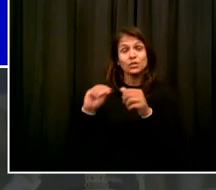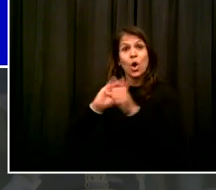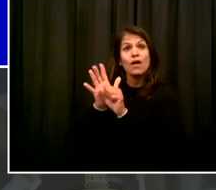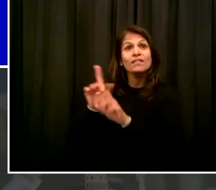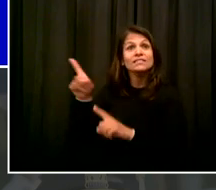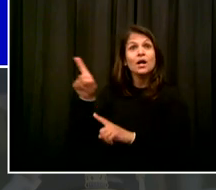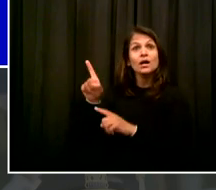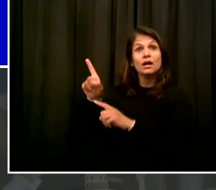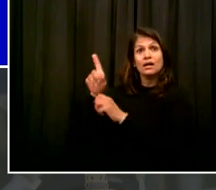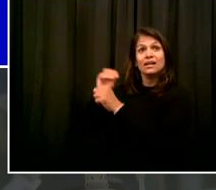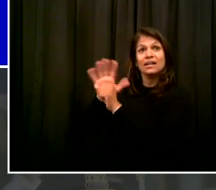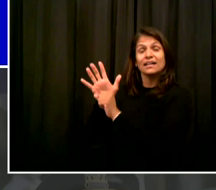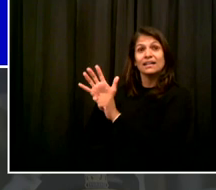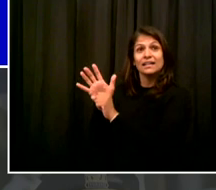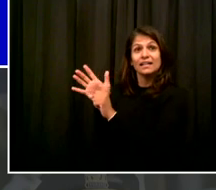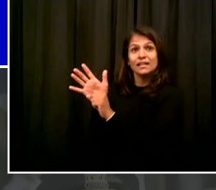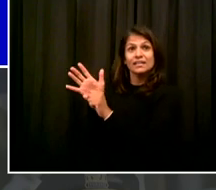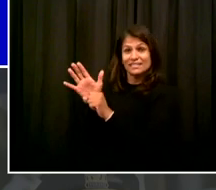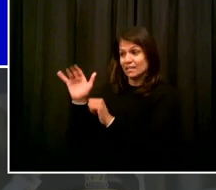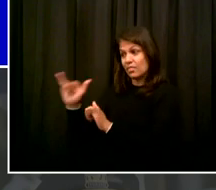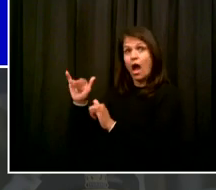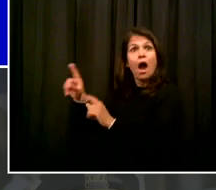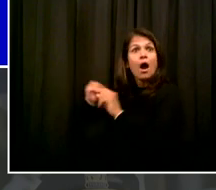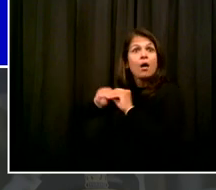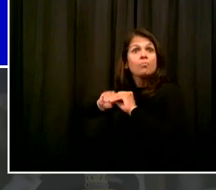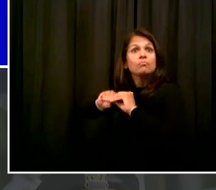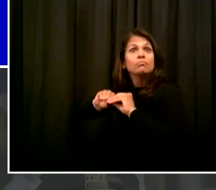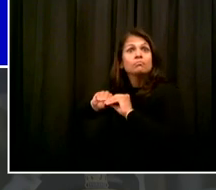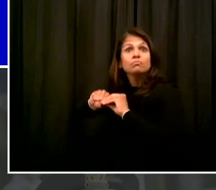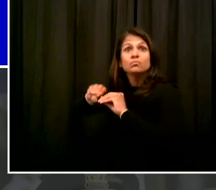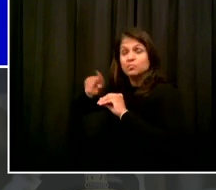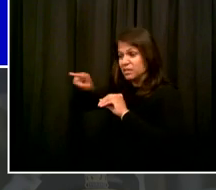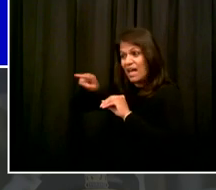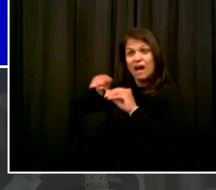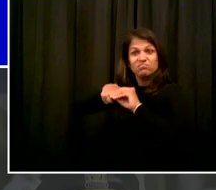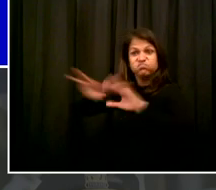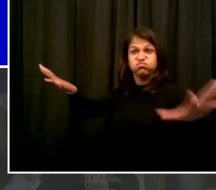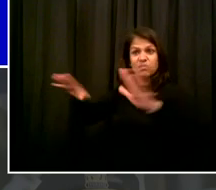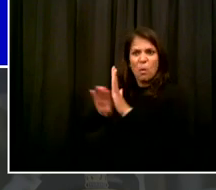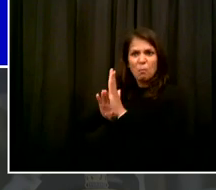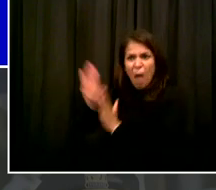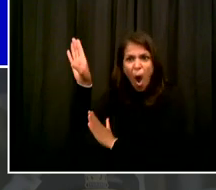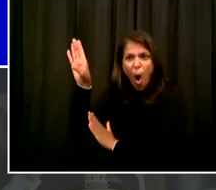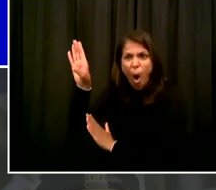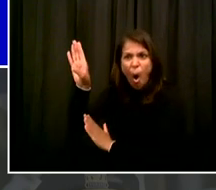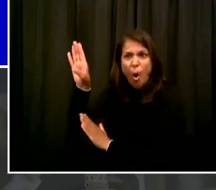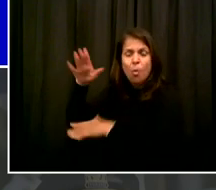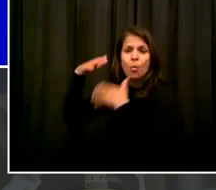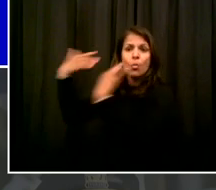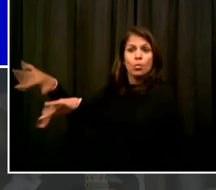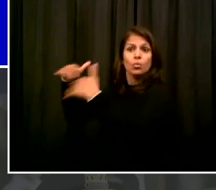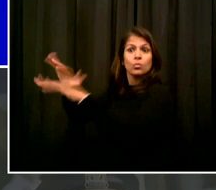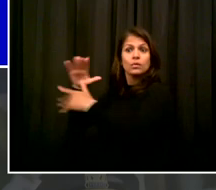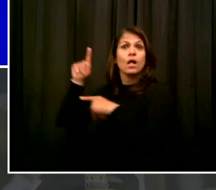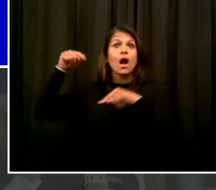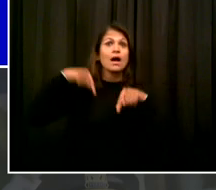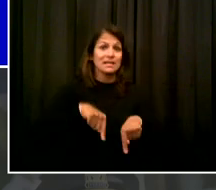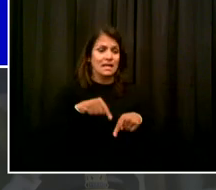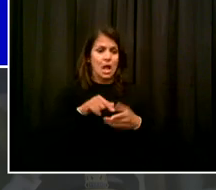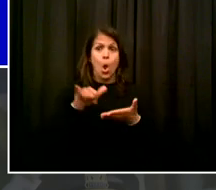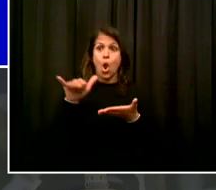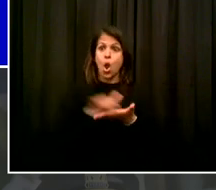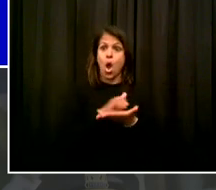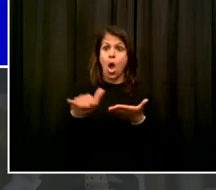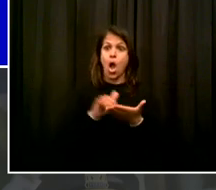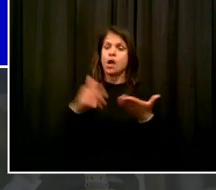those states has to fill out that traveler health form, has to quarantine. Now, we have been able to keep the infection level